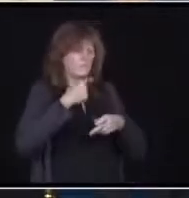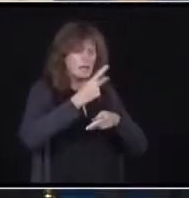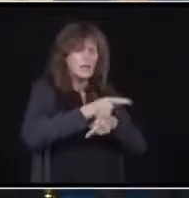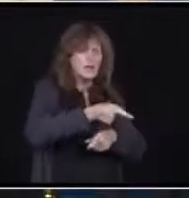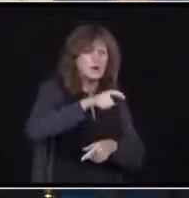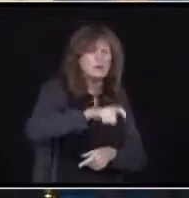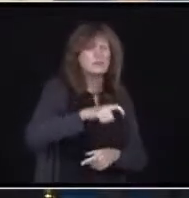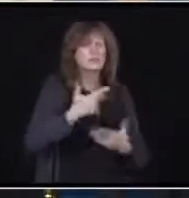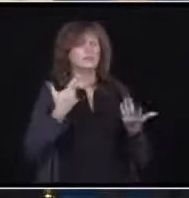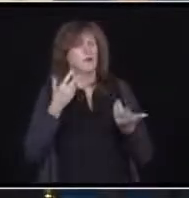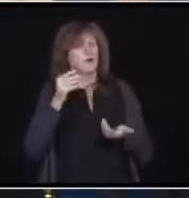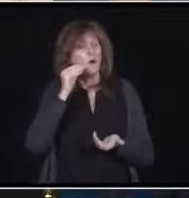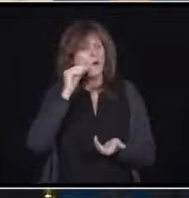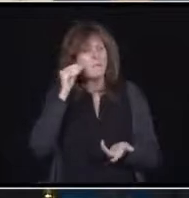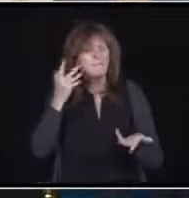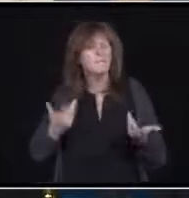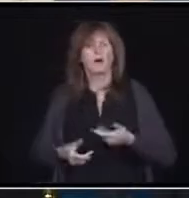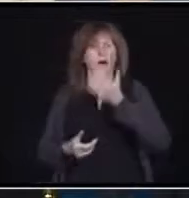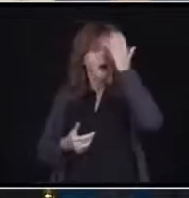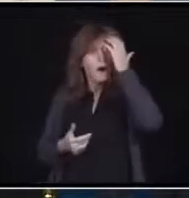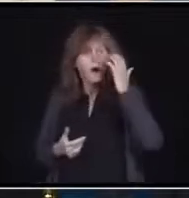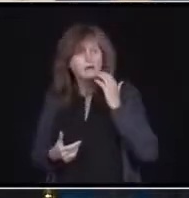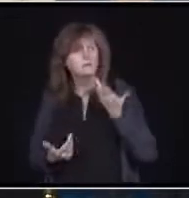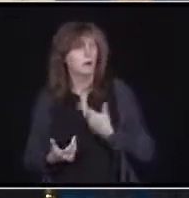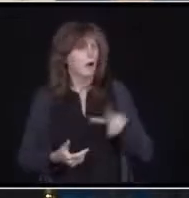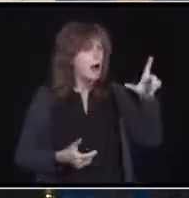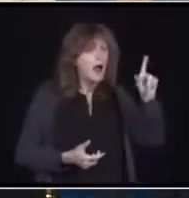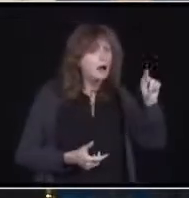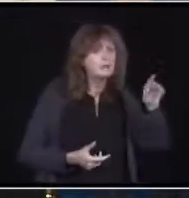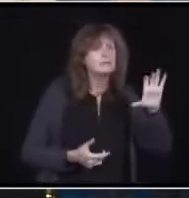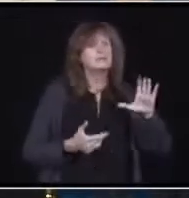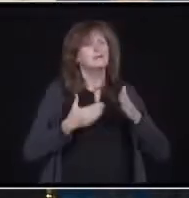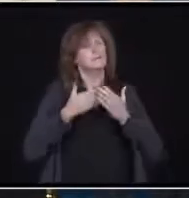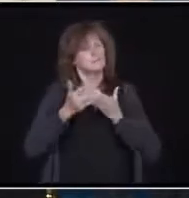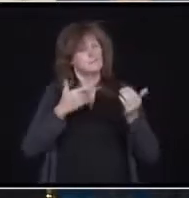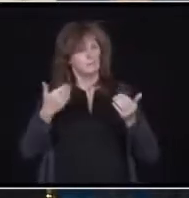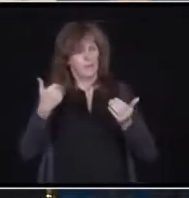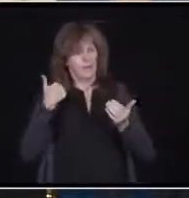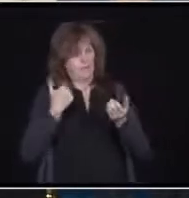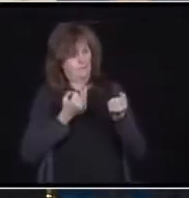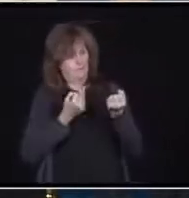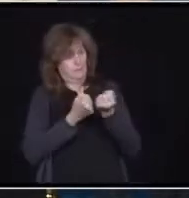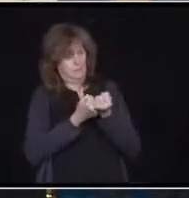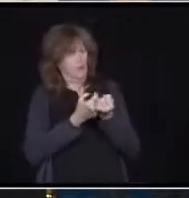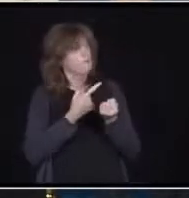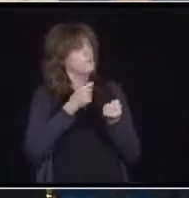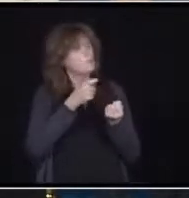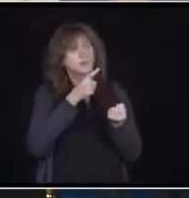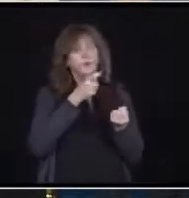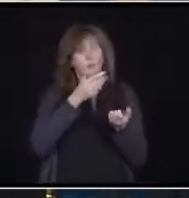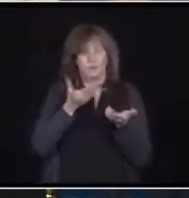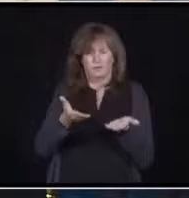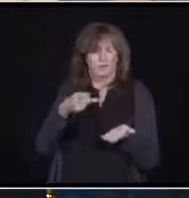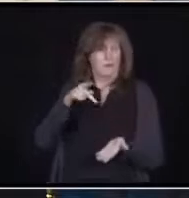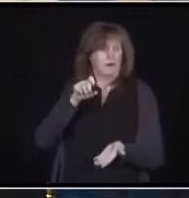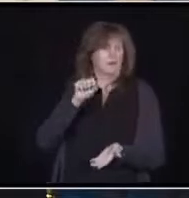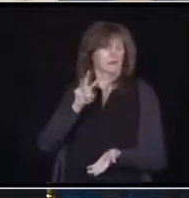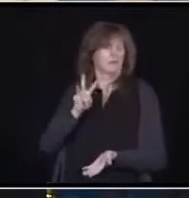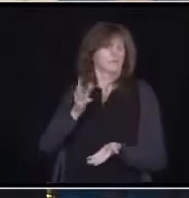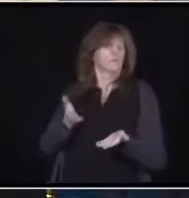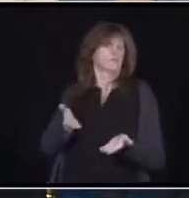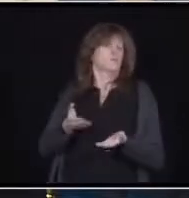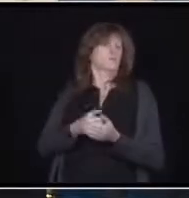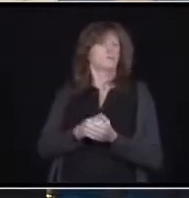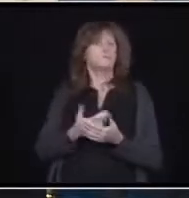or in a long-term care, there's a PSW there to support them. And that means retaining our PSWs